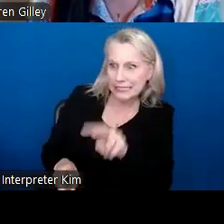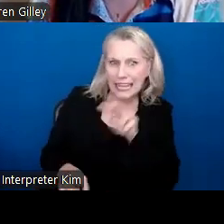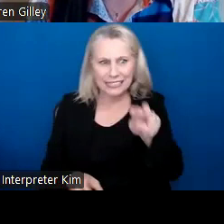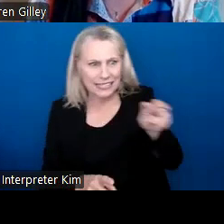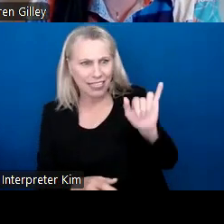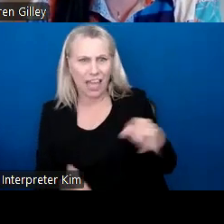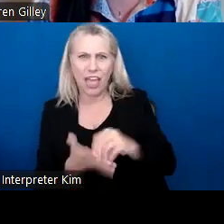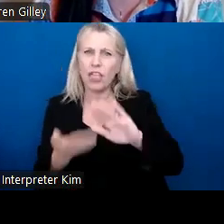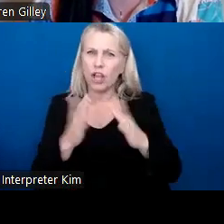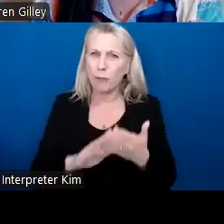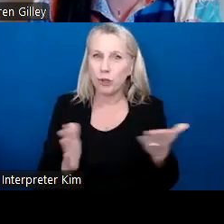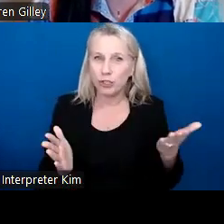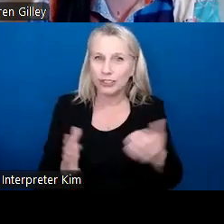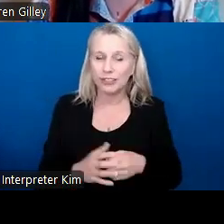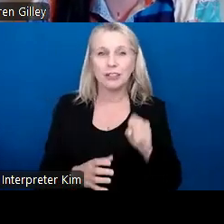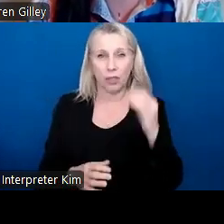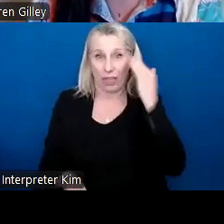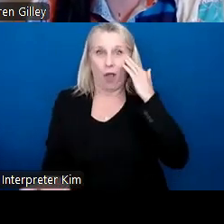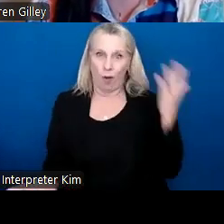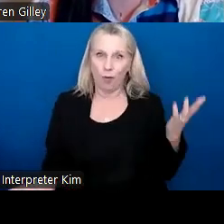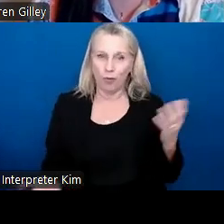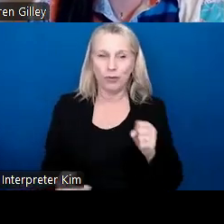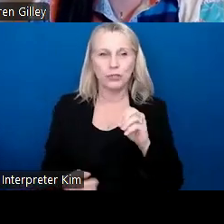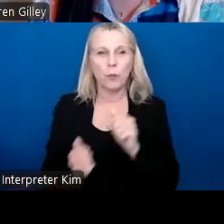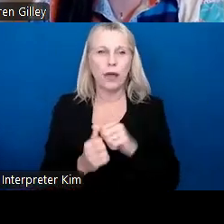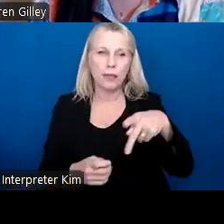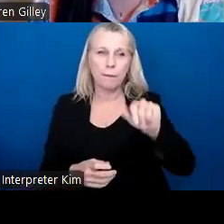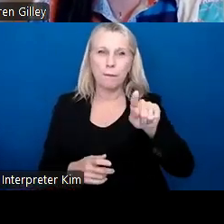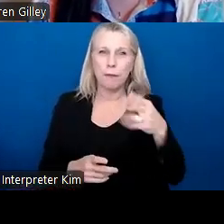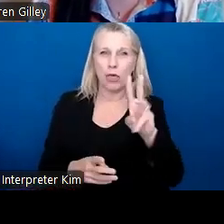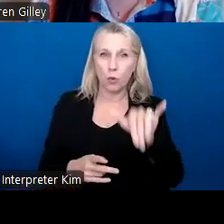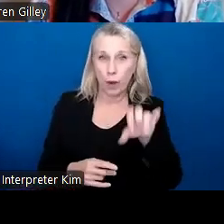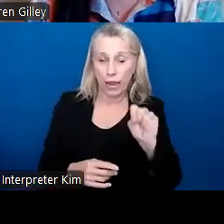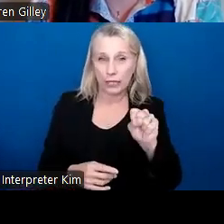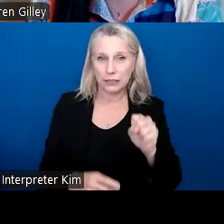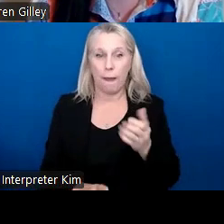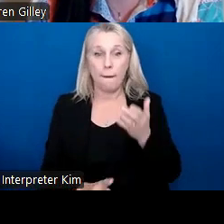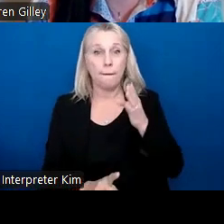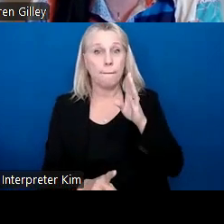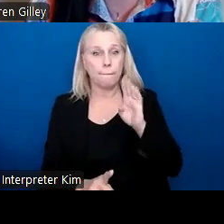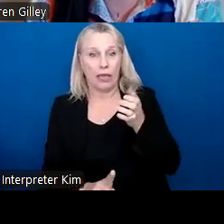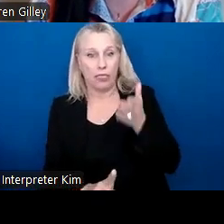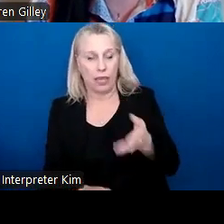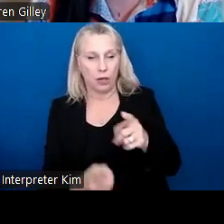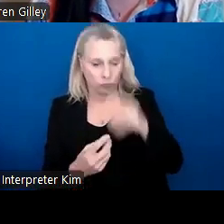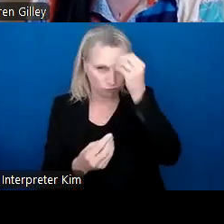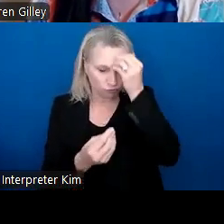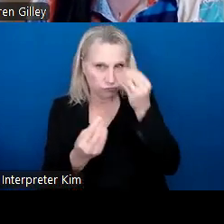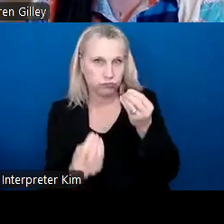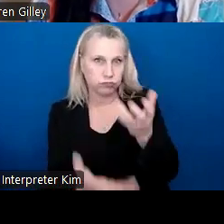community. So with Pathways, just being there to really inform them,